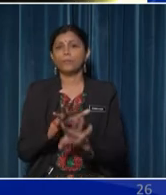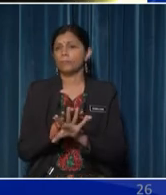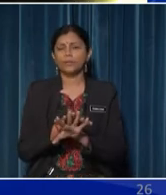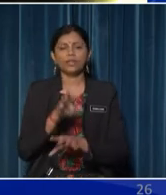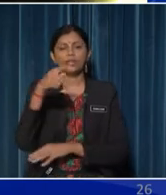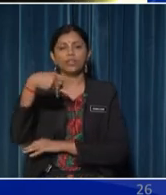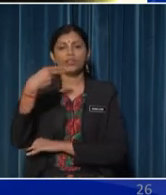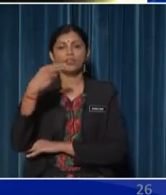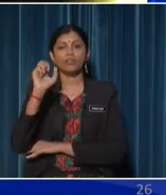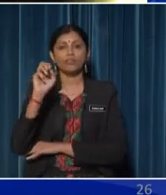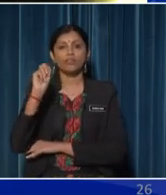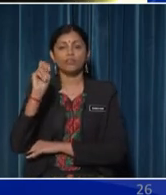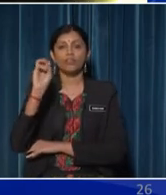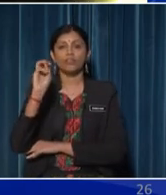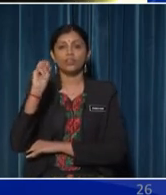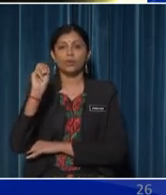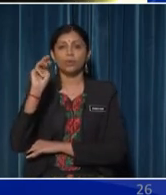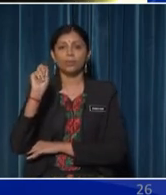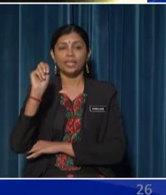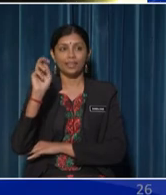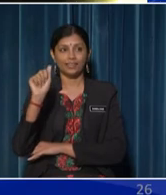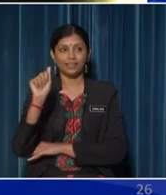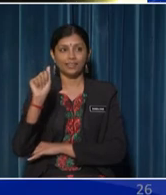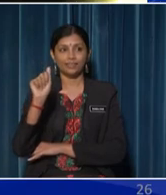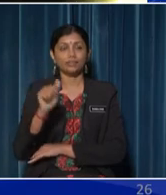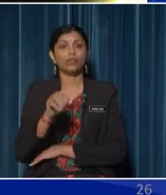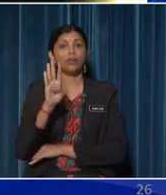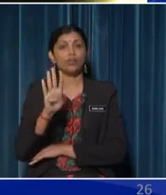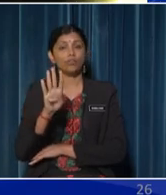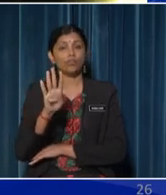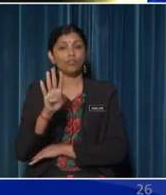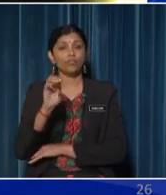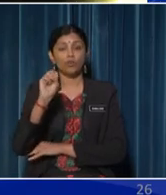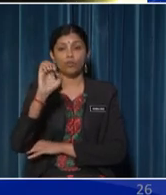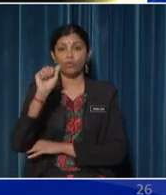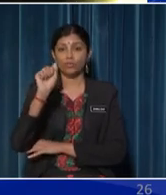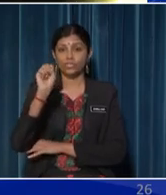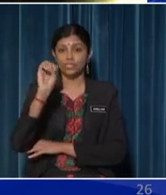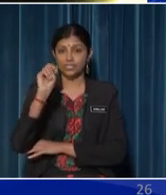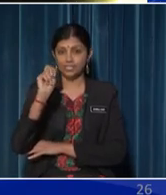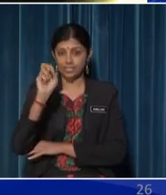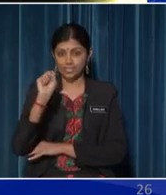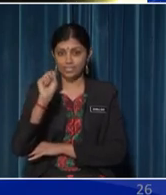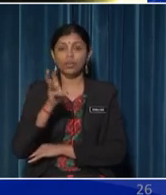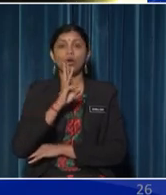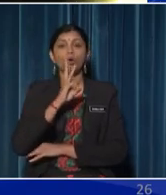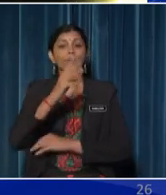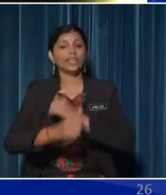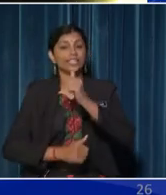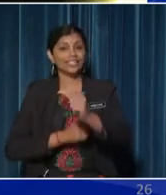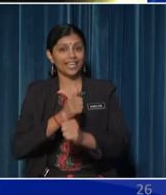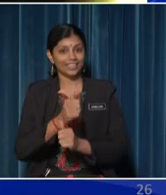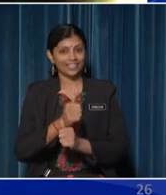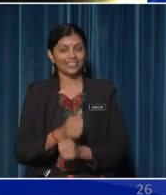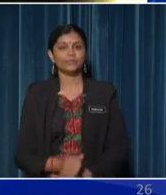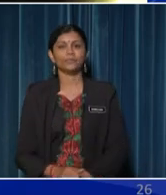are many more phenomena such as the four seasons of the year, the water cycle and also